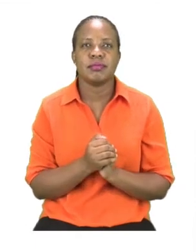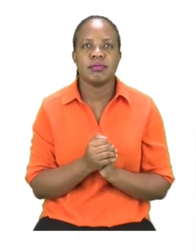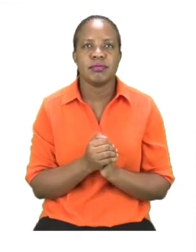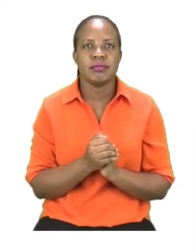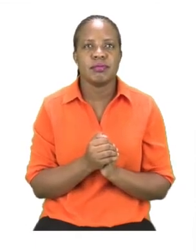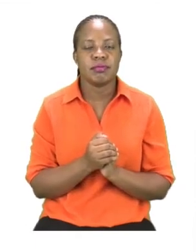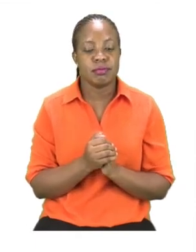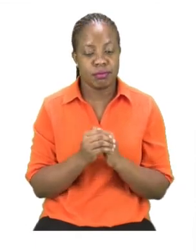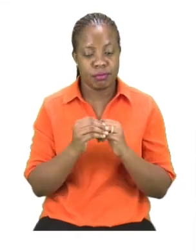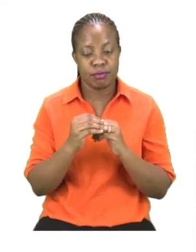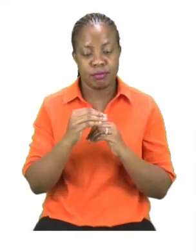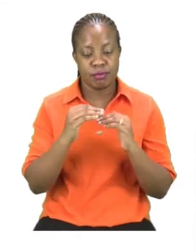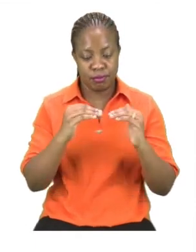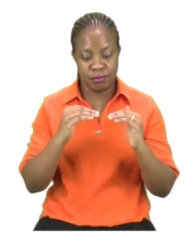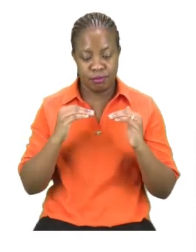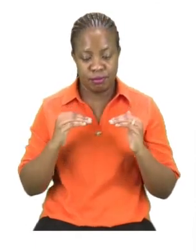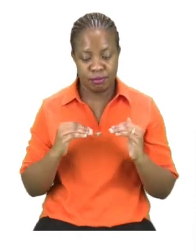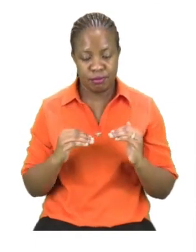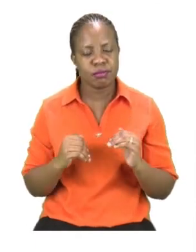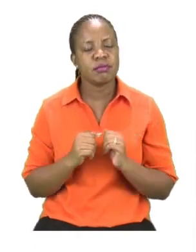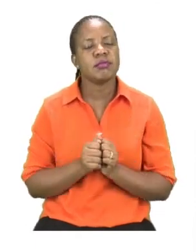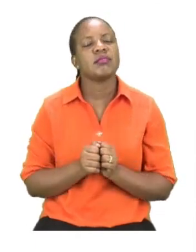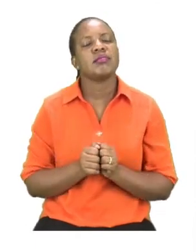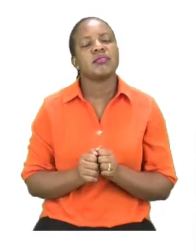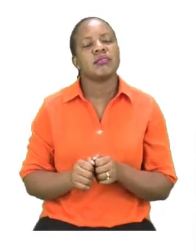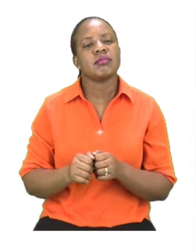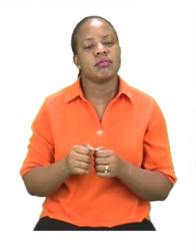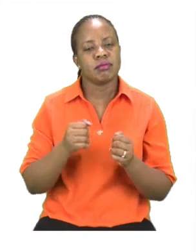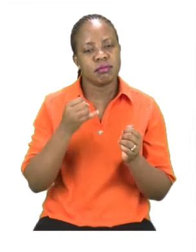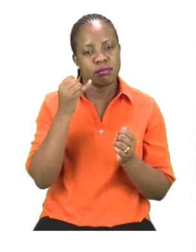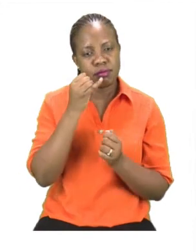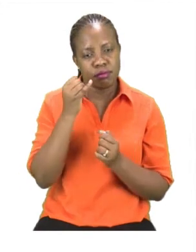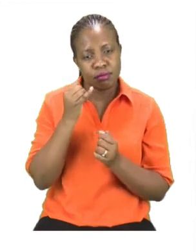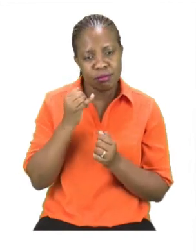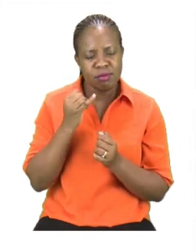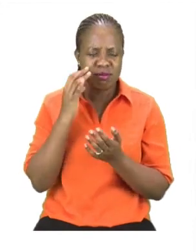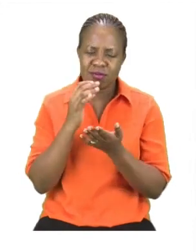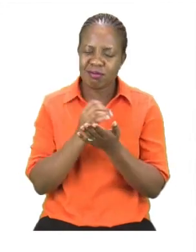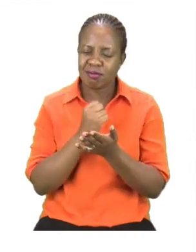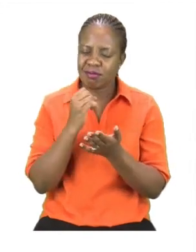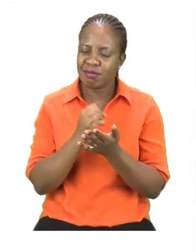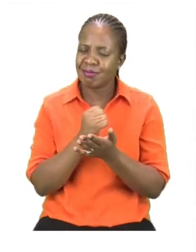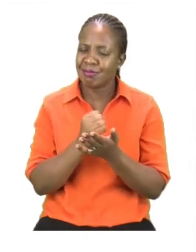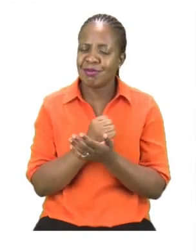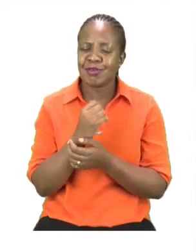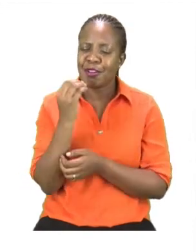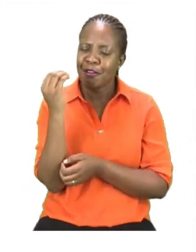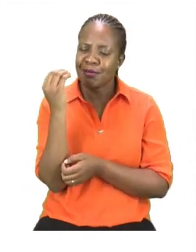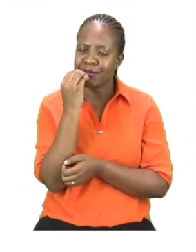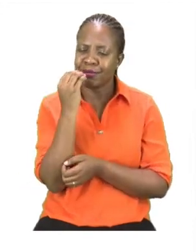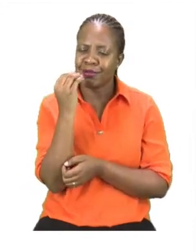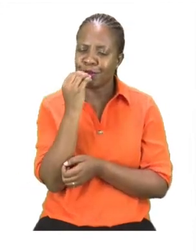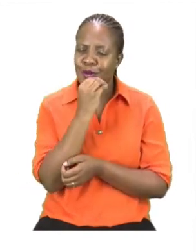you to draw a typical meal eaten in Namibia. Now there are many different types